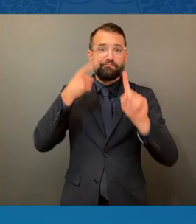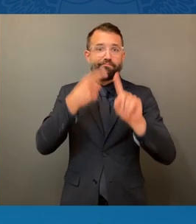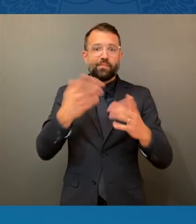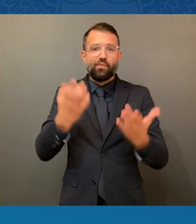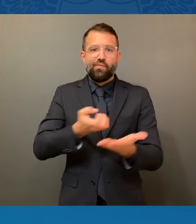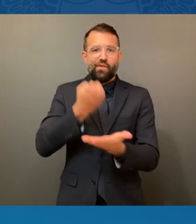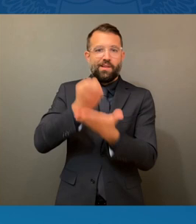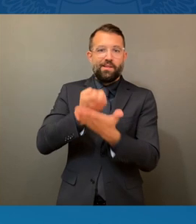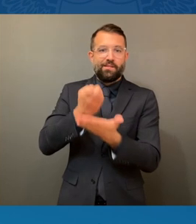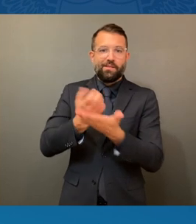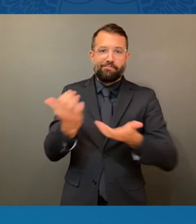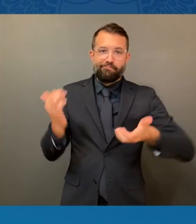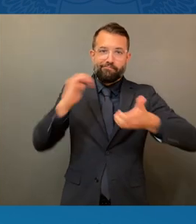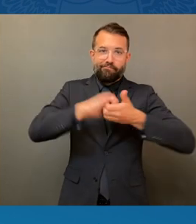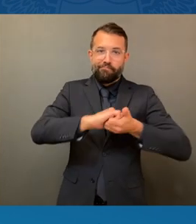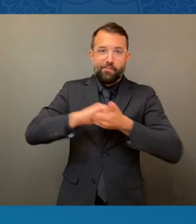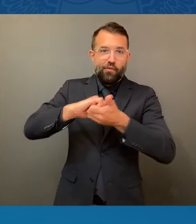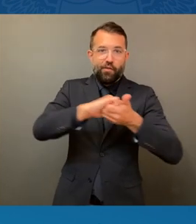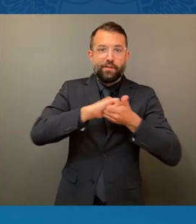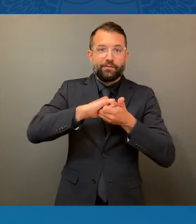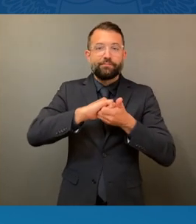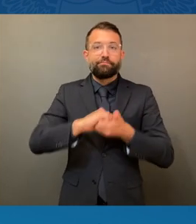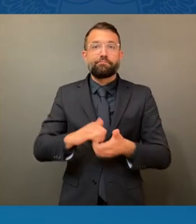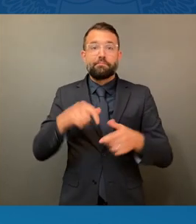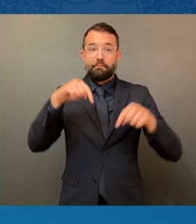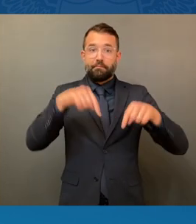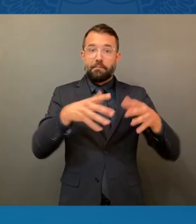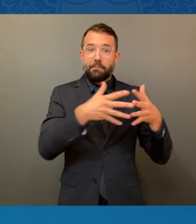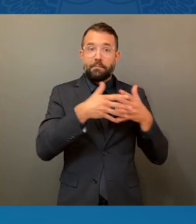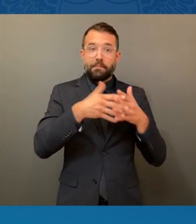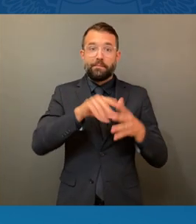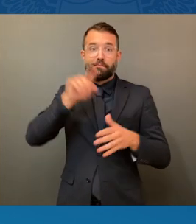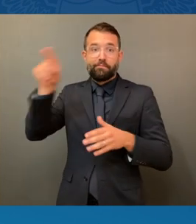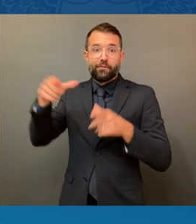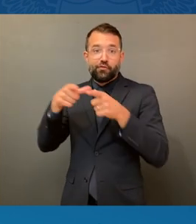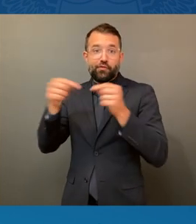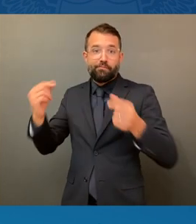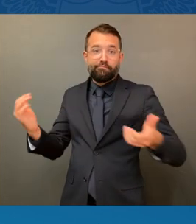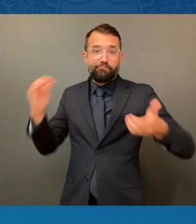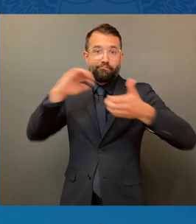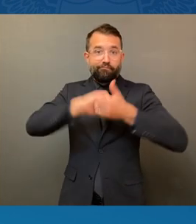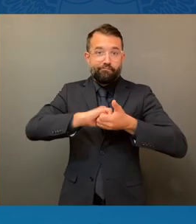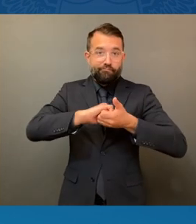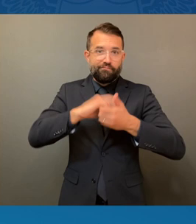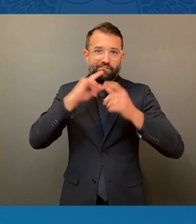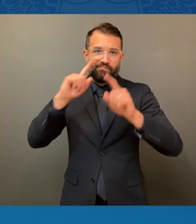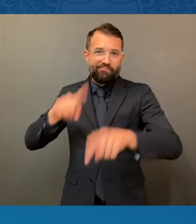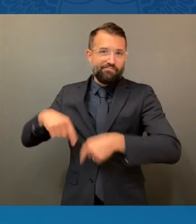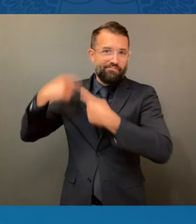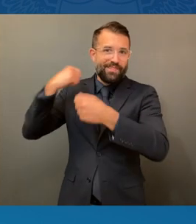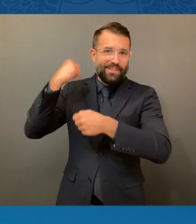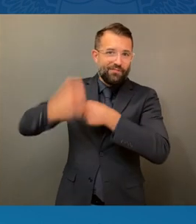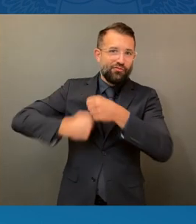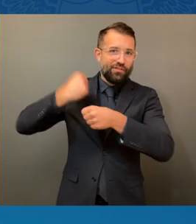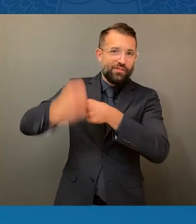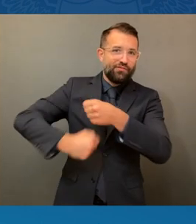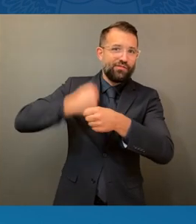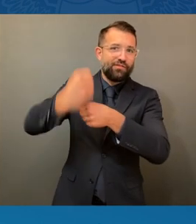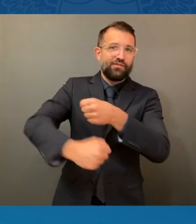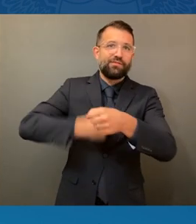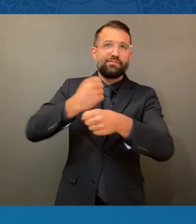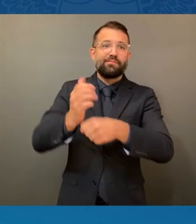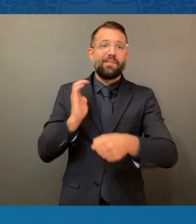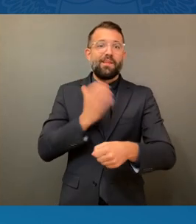Japan is a longstanding one and an enduring one, both in terms of not only the history but our vision for the